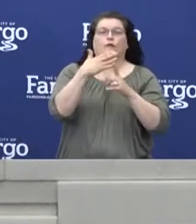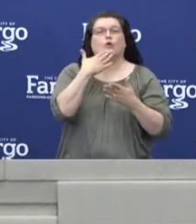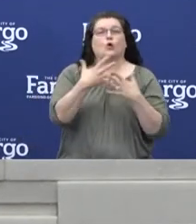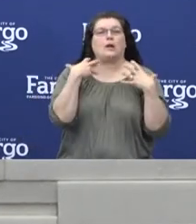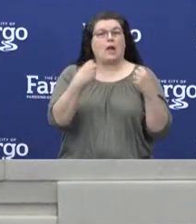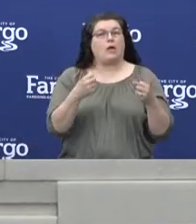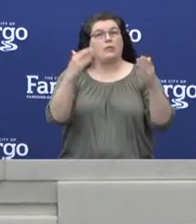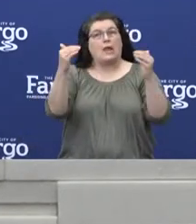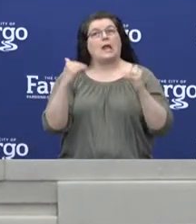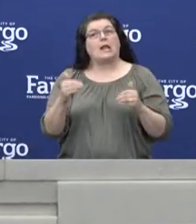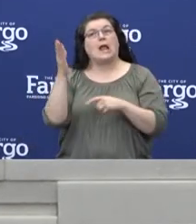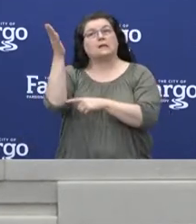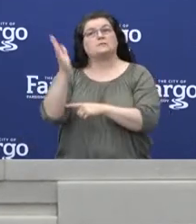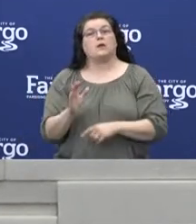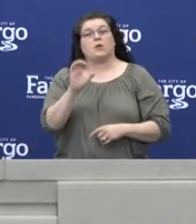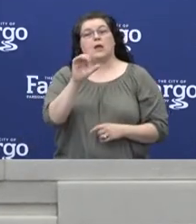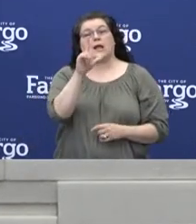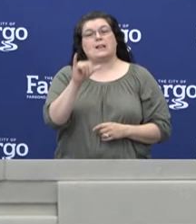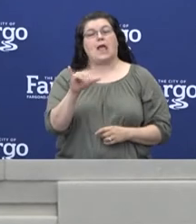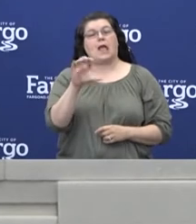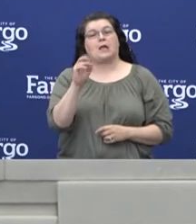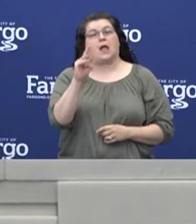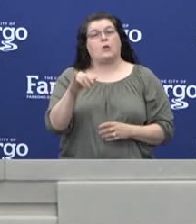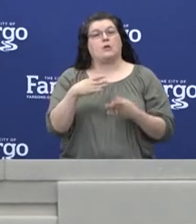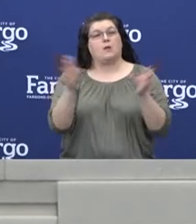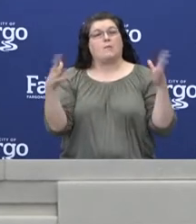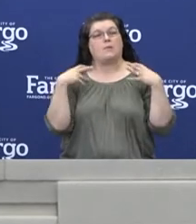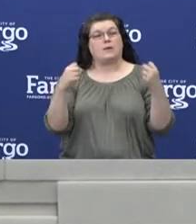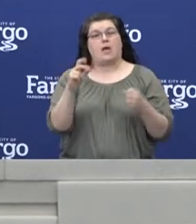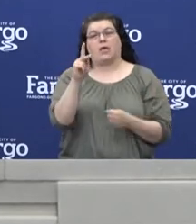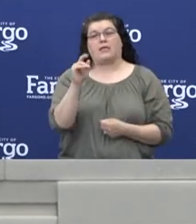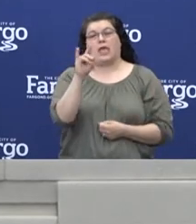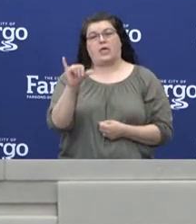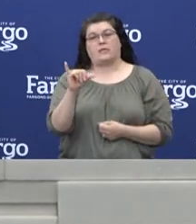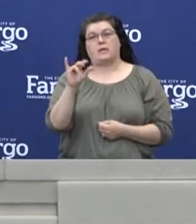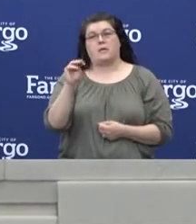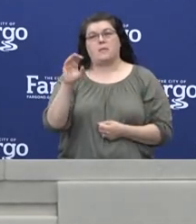next speaker is Clay County Public Health, Kathy McKay. Kathy?